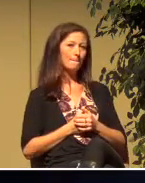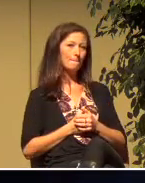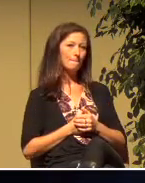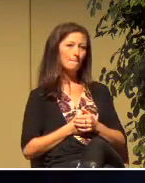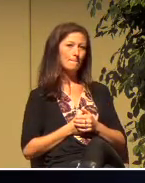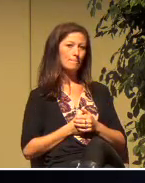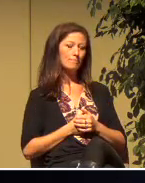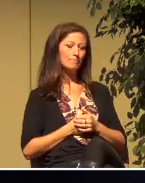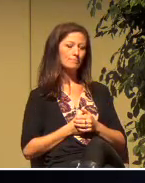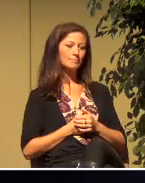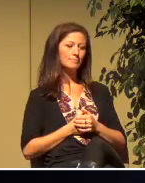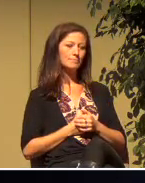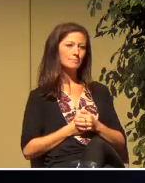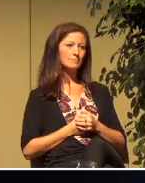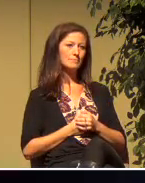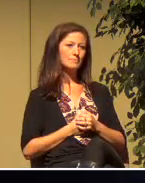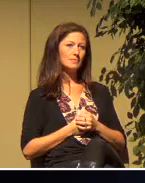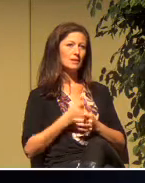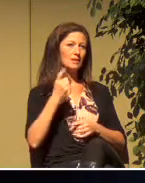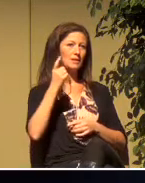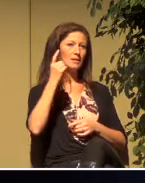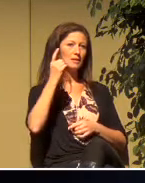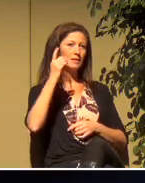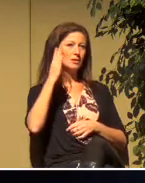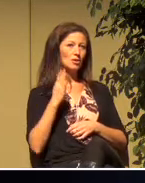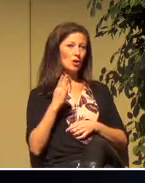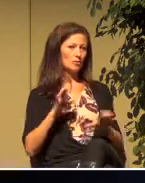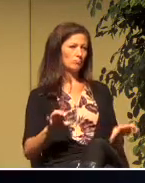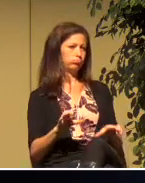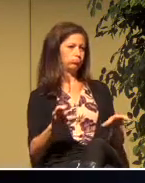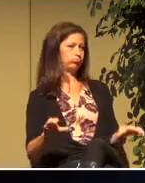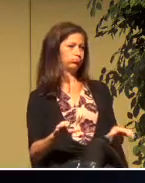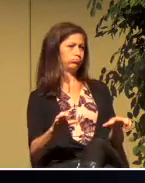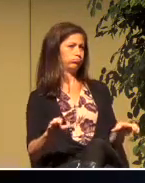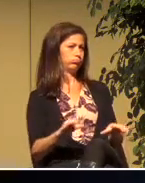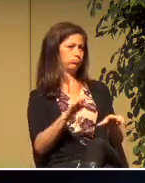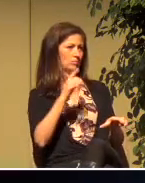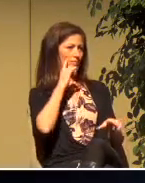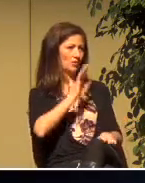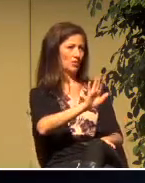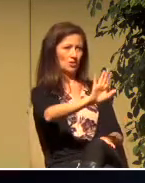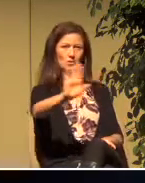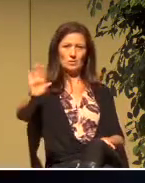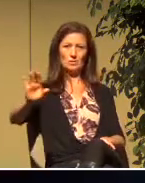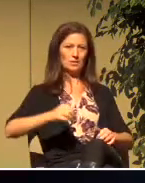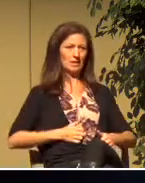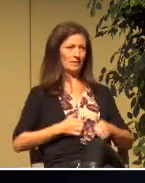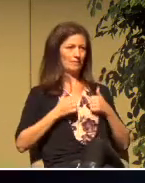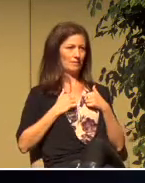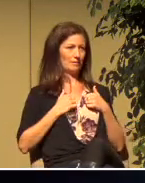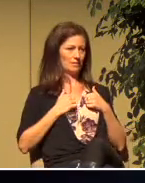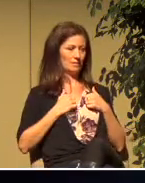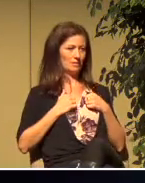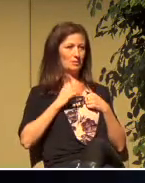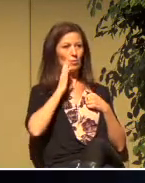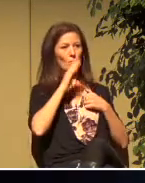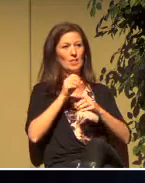what God does in your life how it affects your church community.